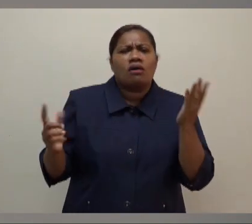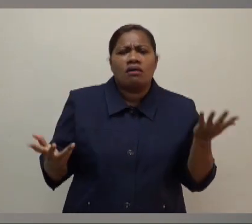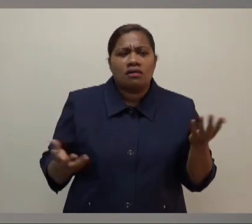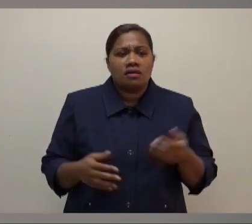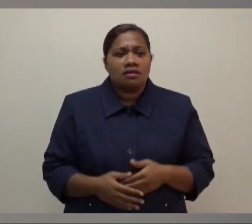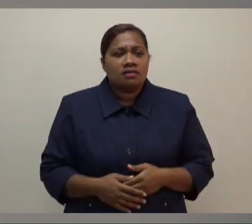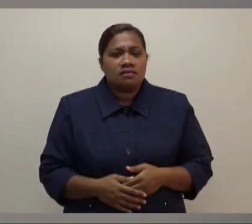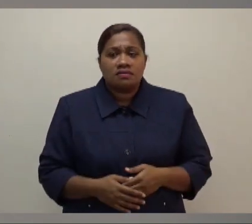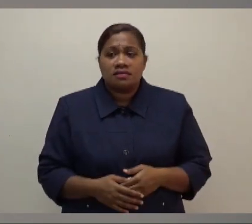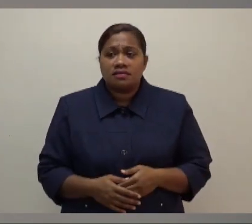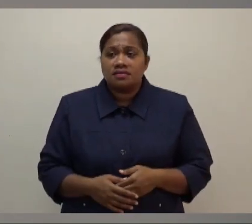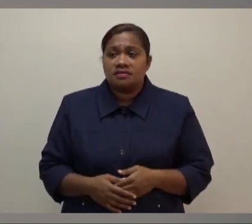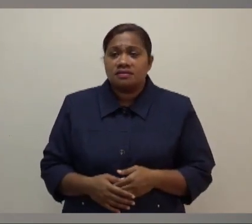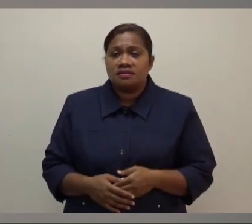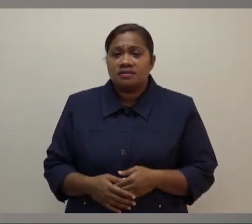review.